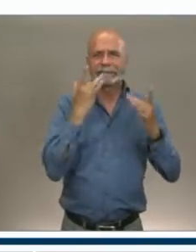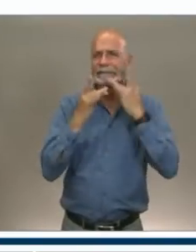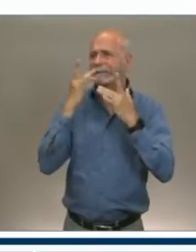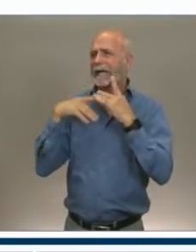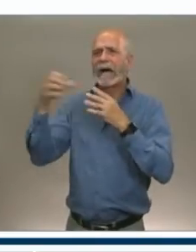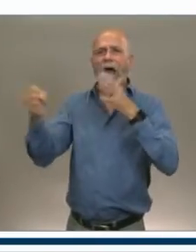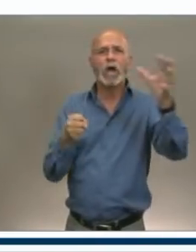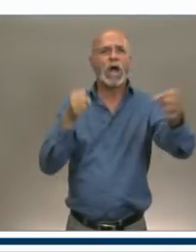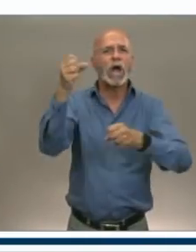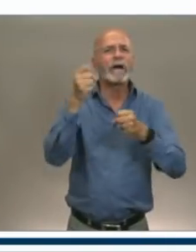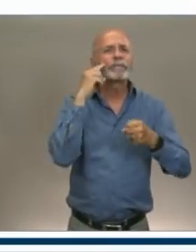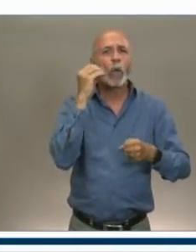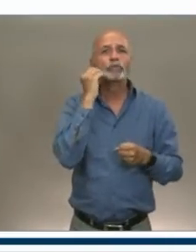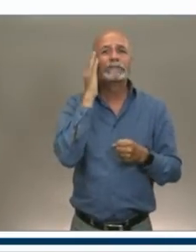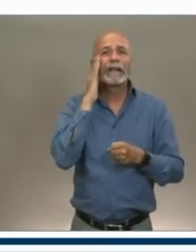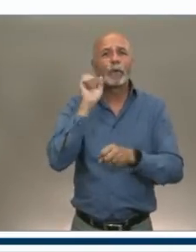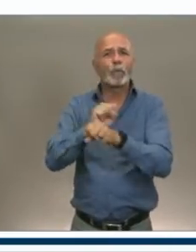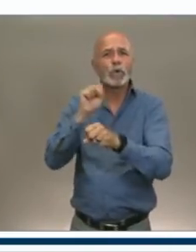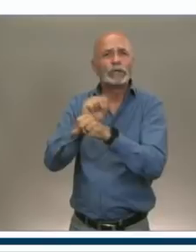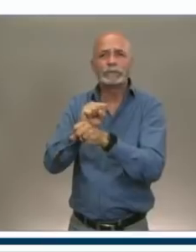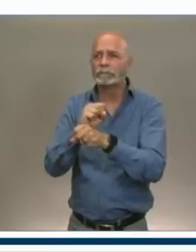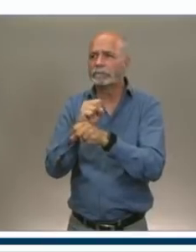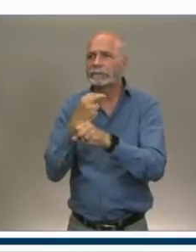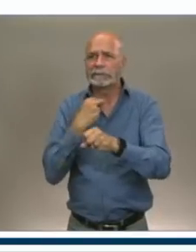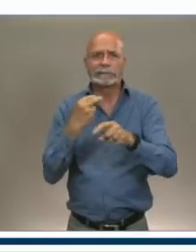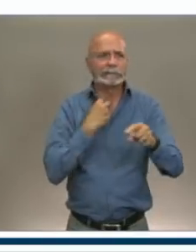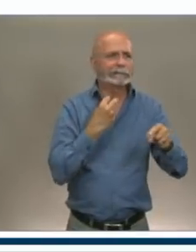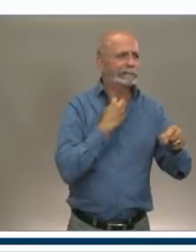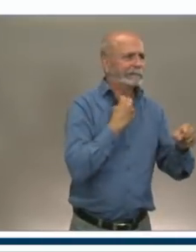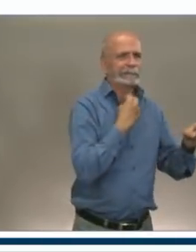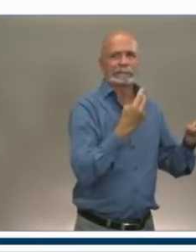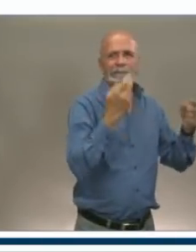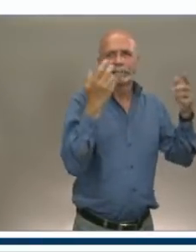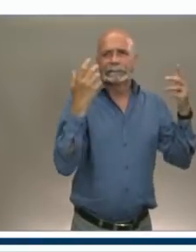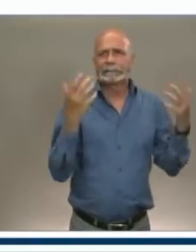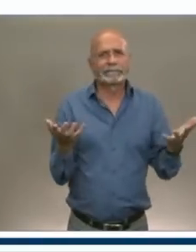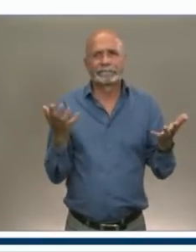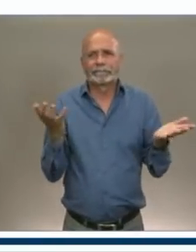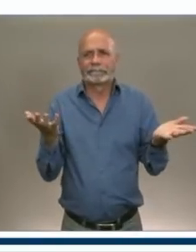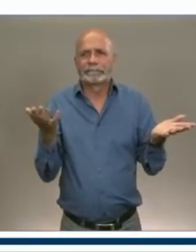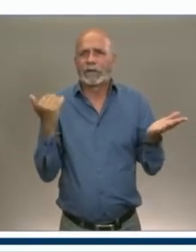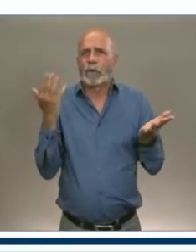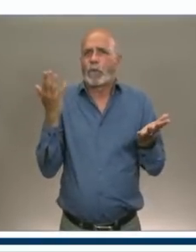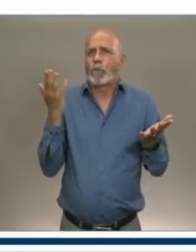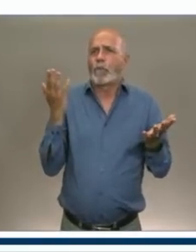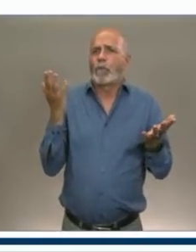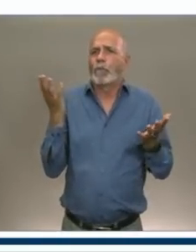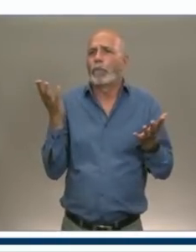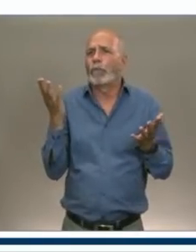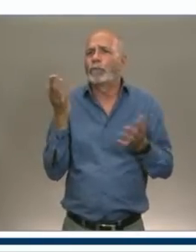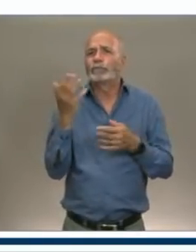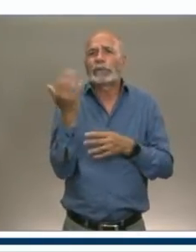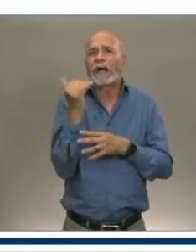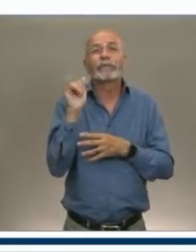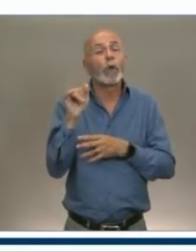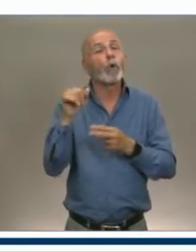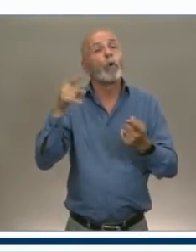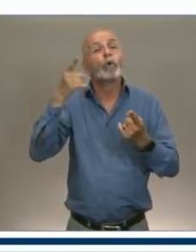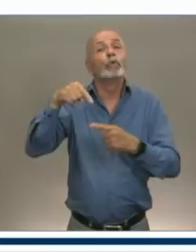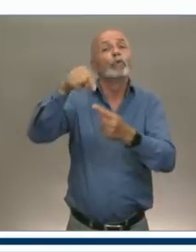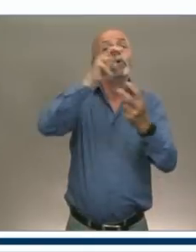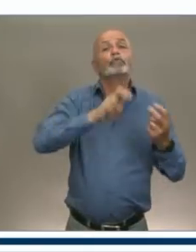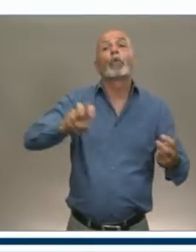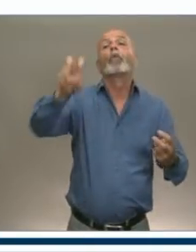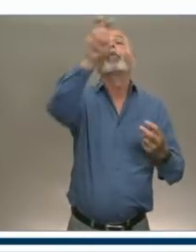ready to reopen. So why does this tourism restart plan mainly focus on